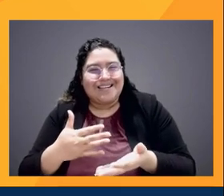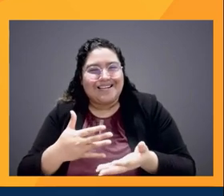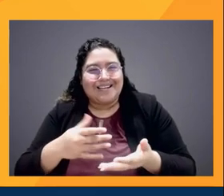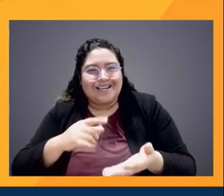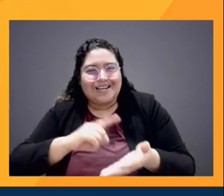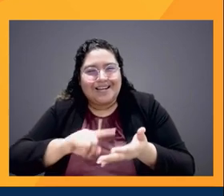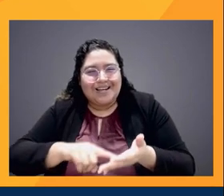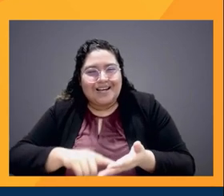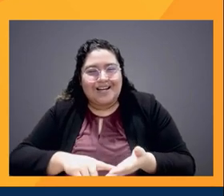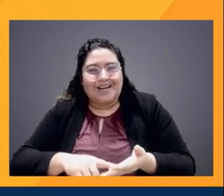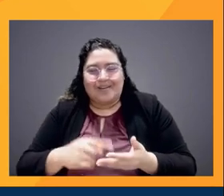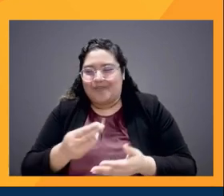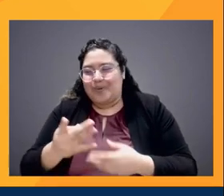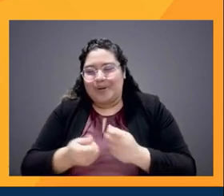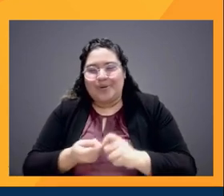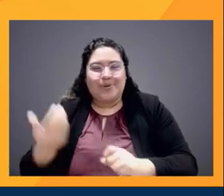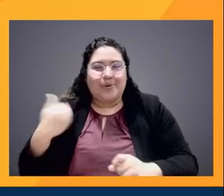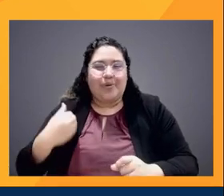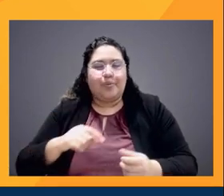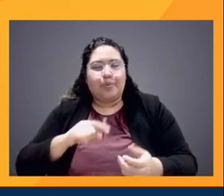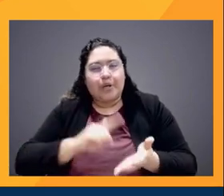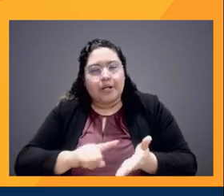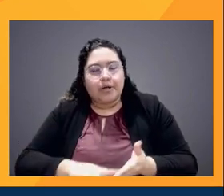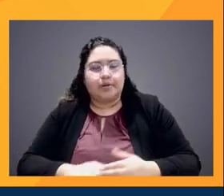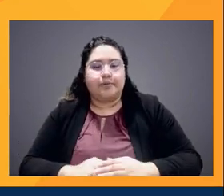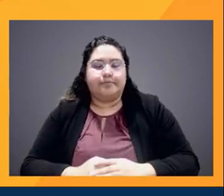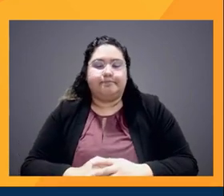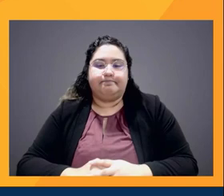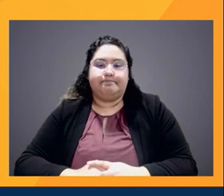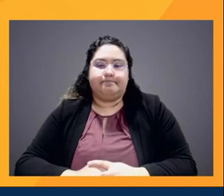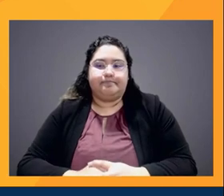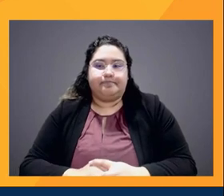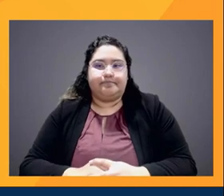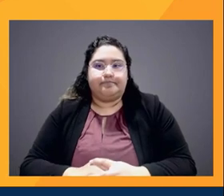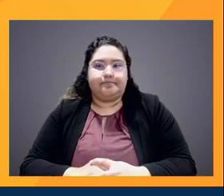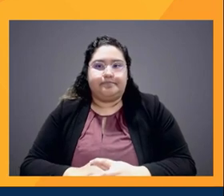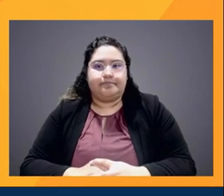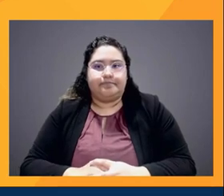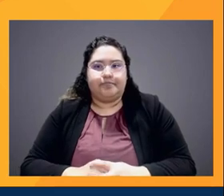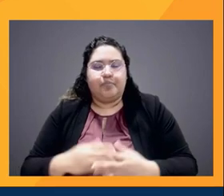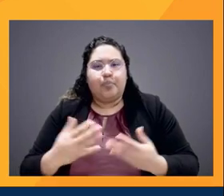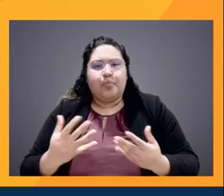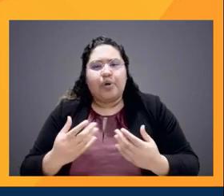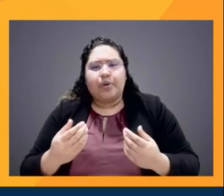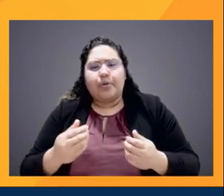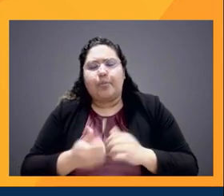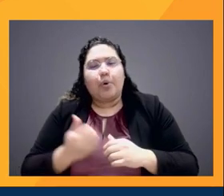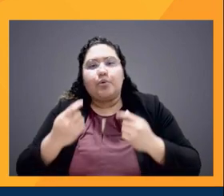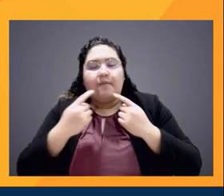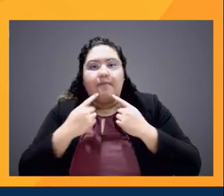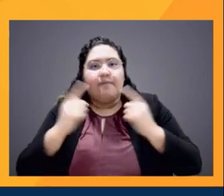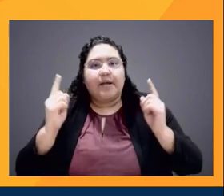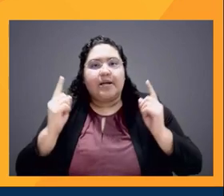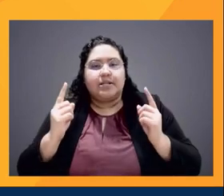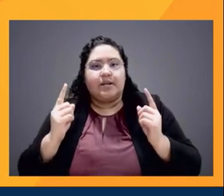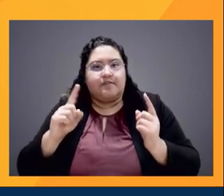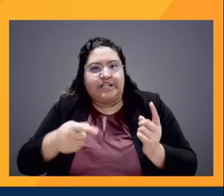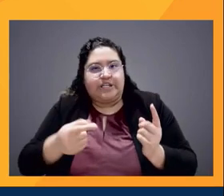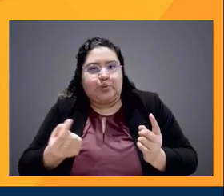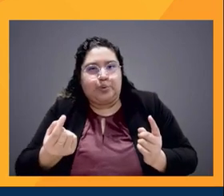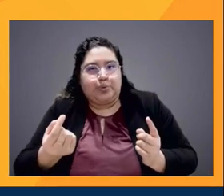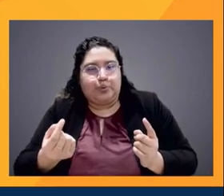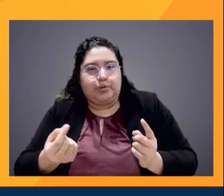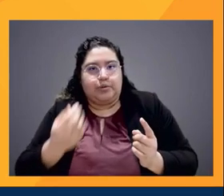what are the most effective things that you need to do. And, and, and one of them is